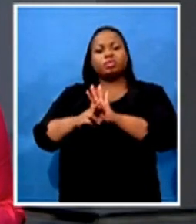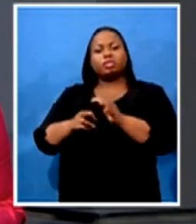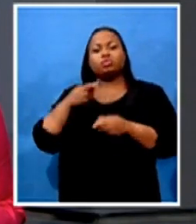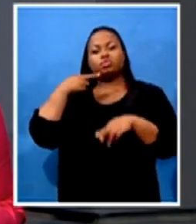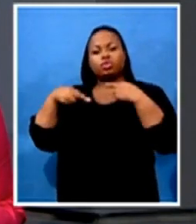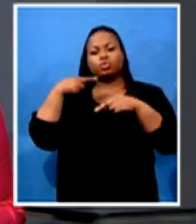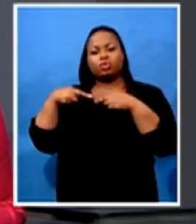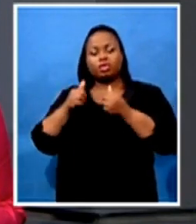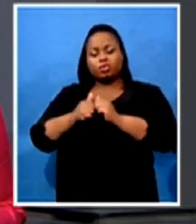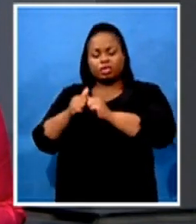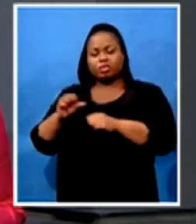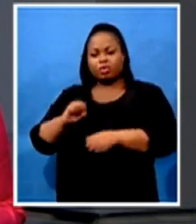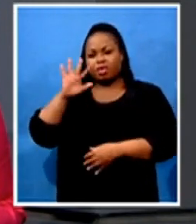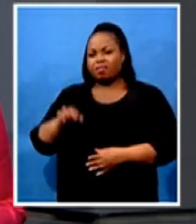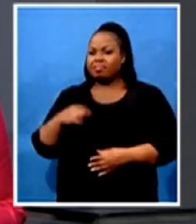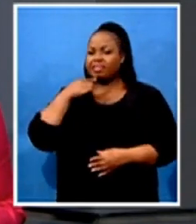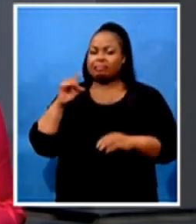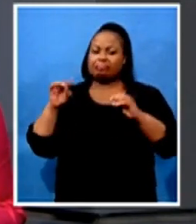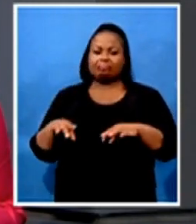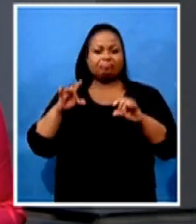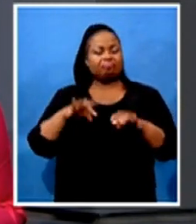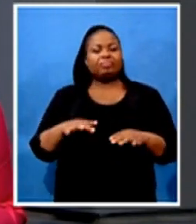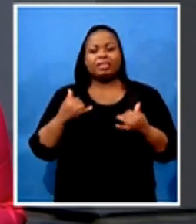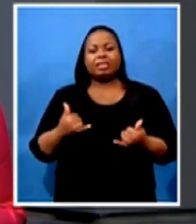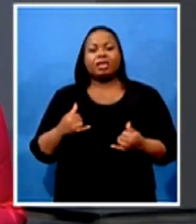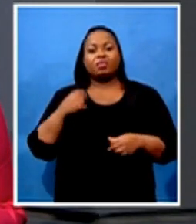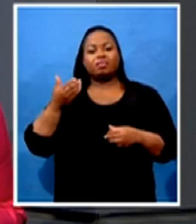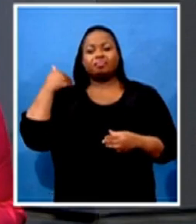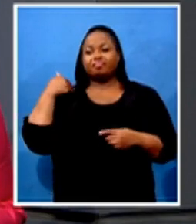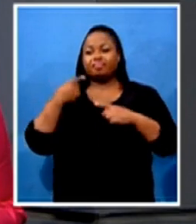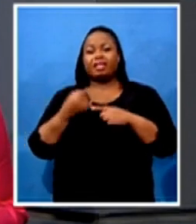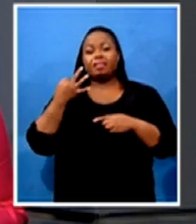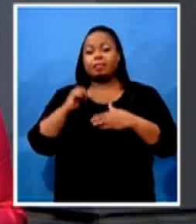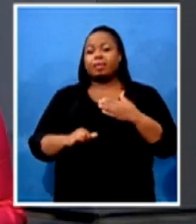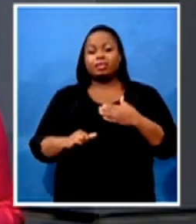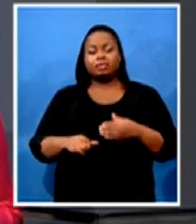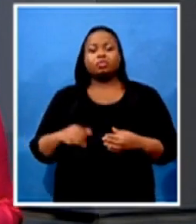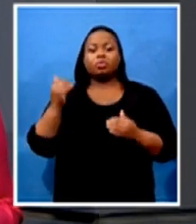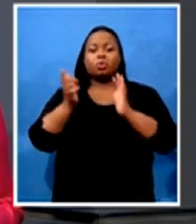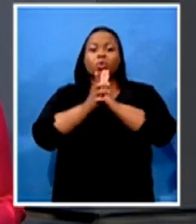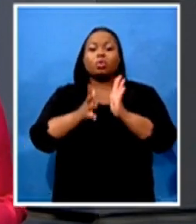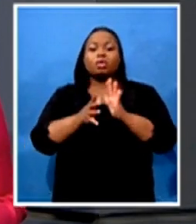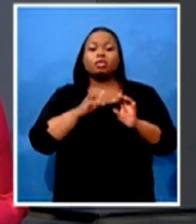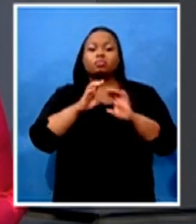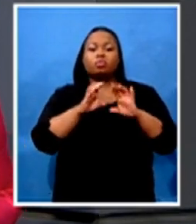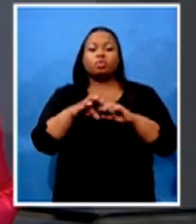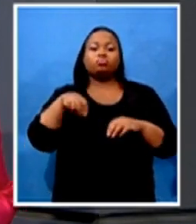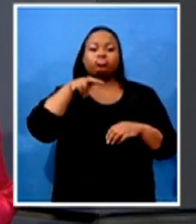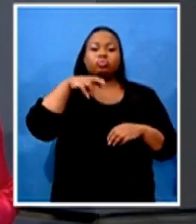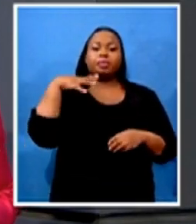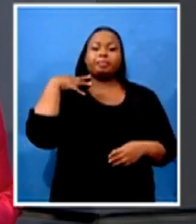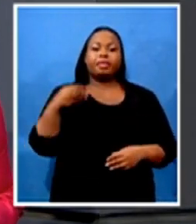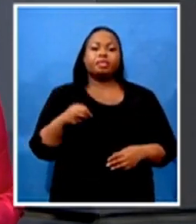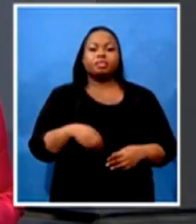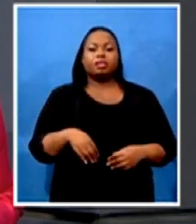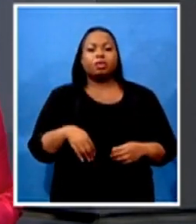suffered a great deal over the past three months. Its attorneys have communicated with Tourism Minister Mumuluka Kubayi Ngubani about the